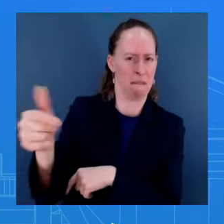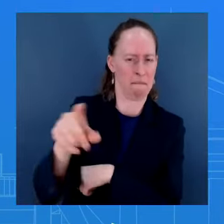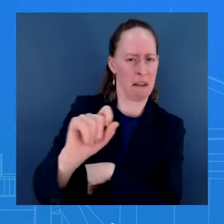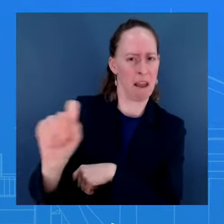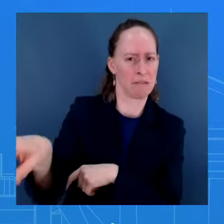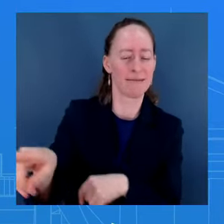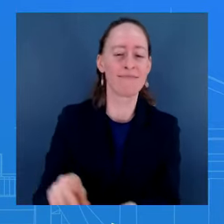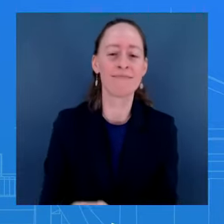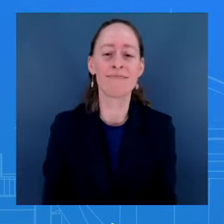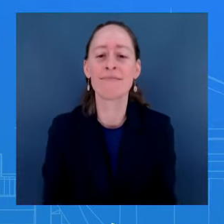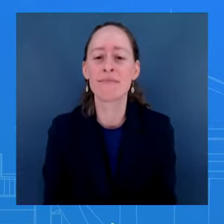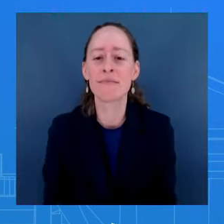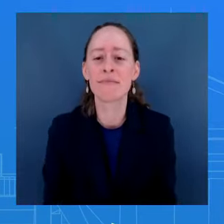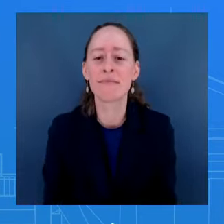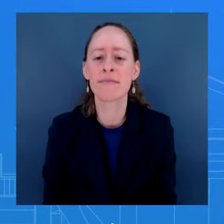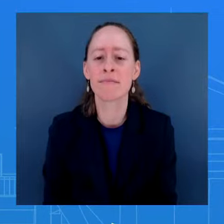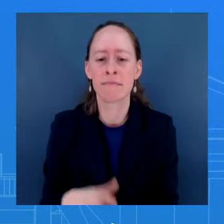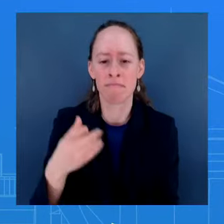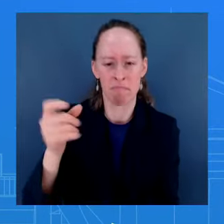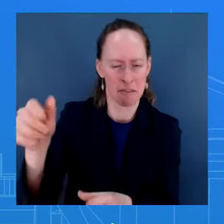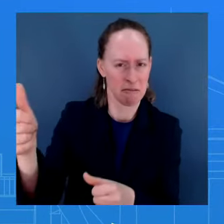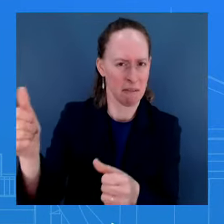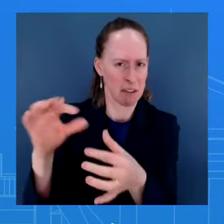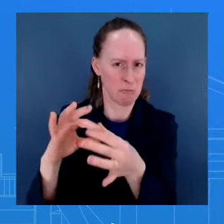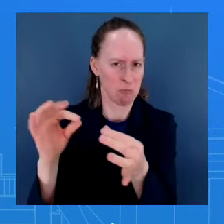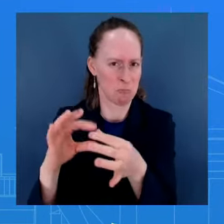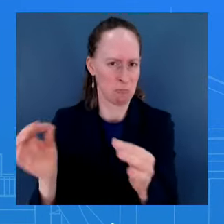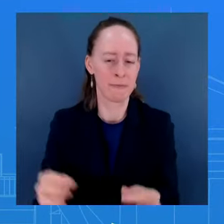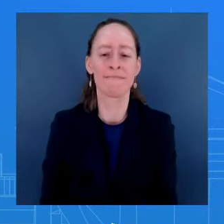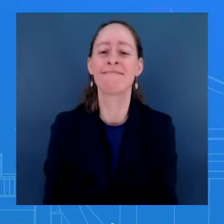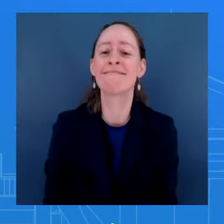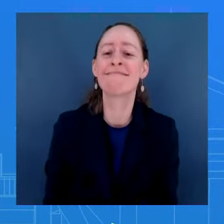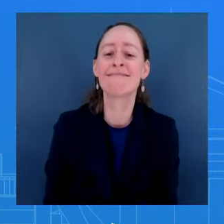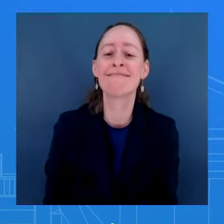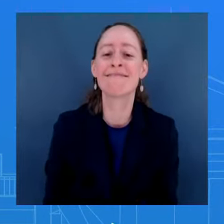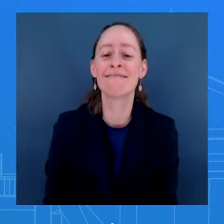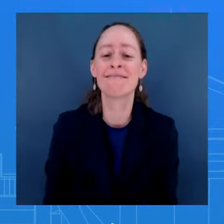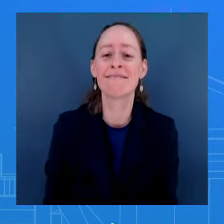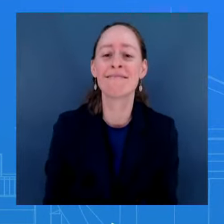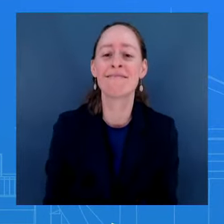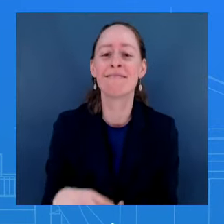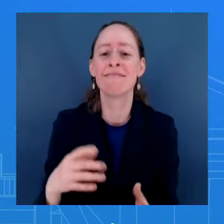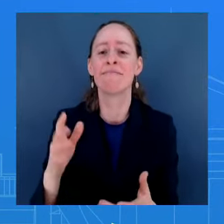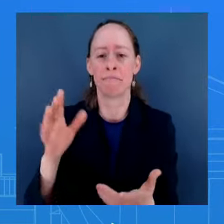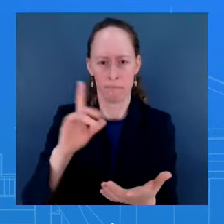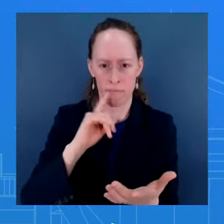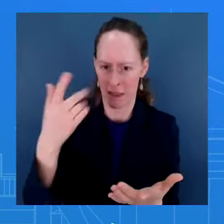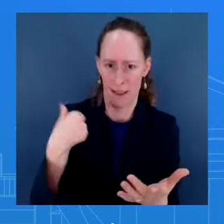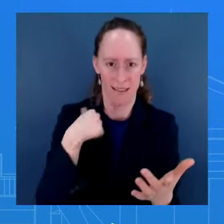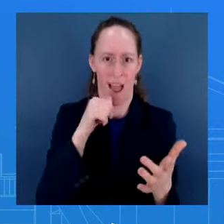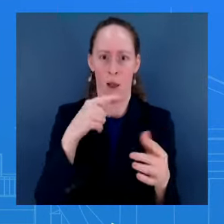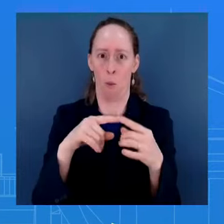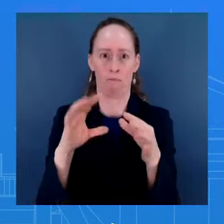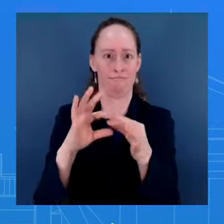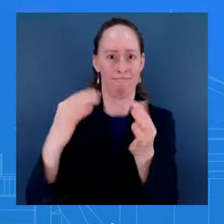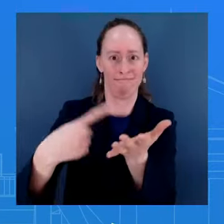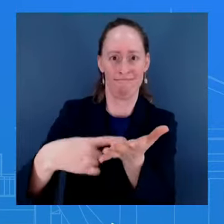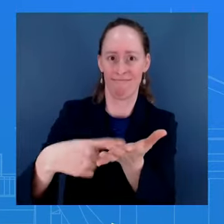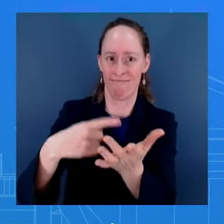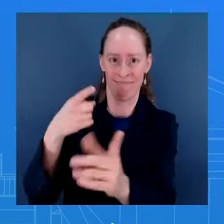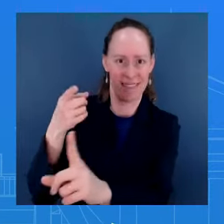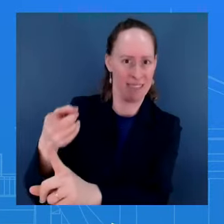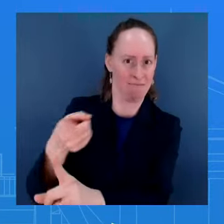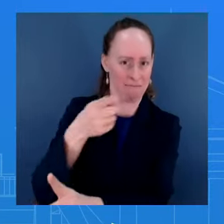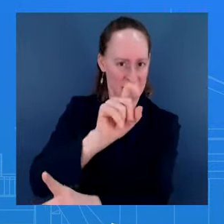That's one way to put it. That's for him to speak to. right. Go ahead. Karine, is the President preparing for hecklers